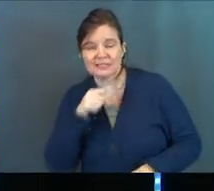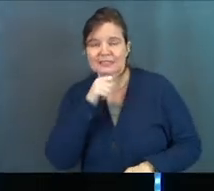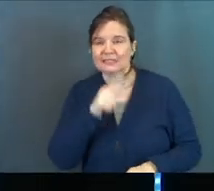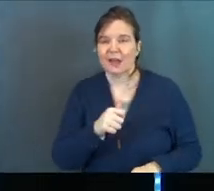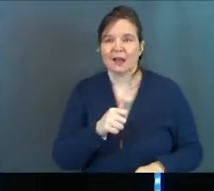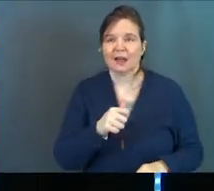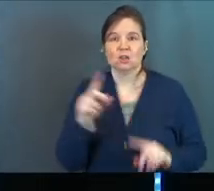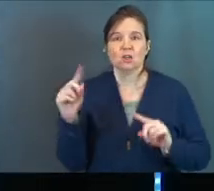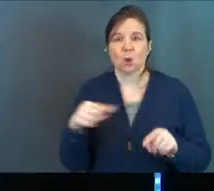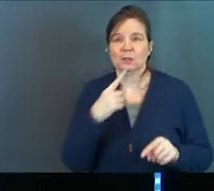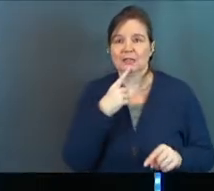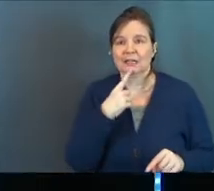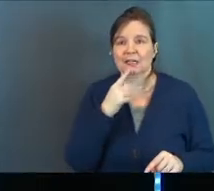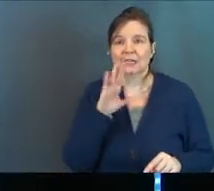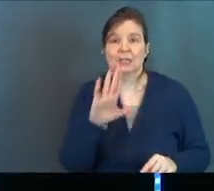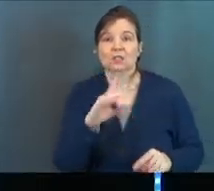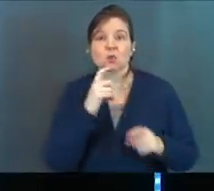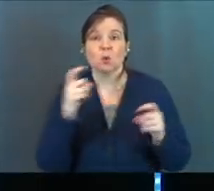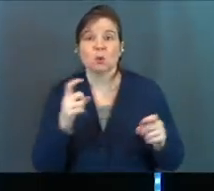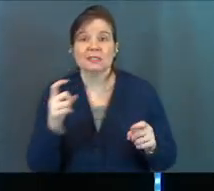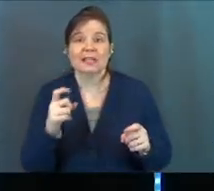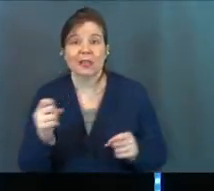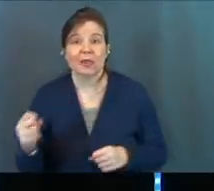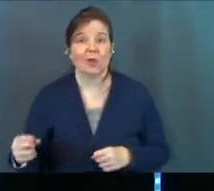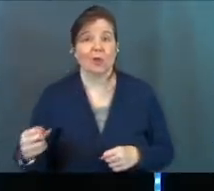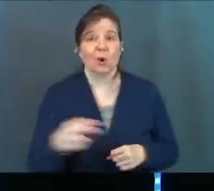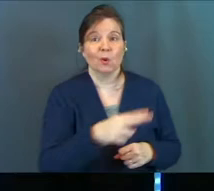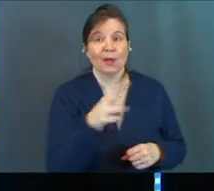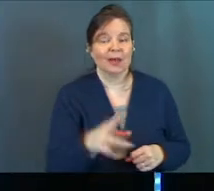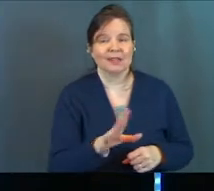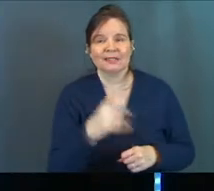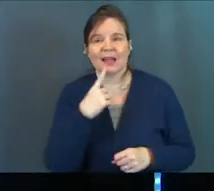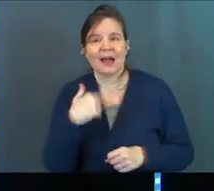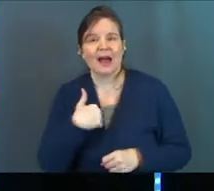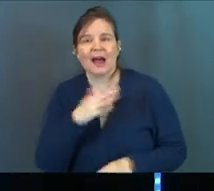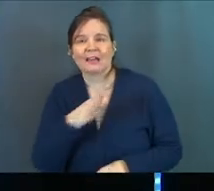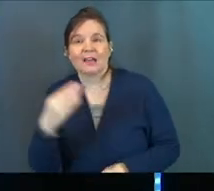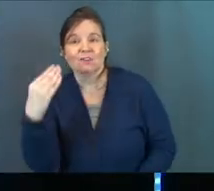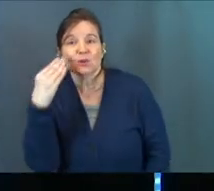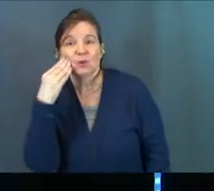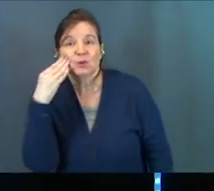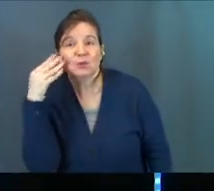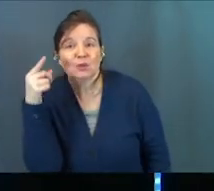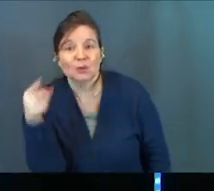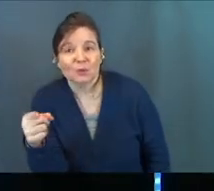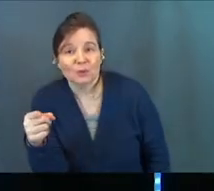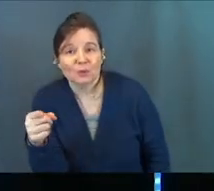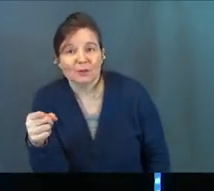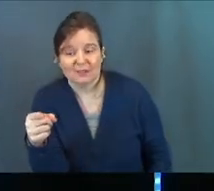does not go and say, it is your sins that cast you into hell. He says, I never knew you.